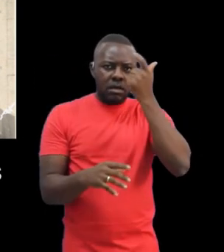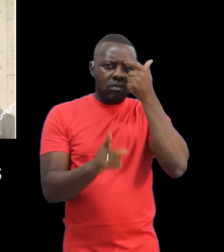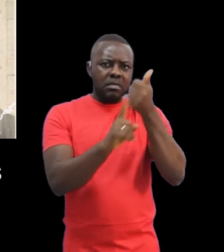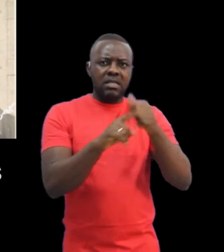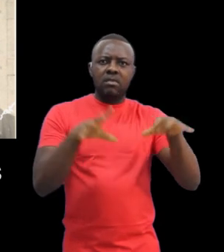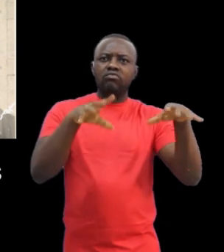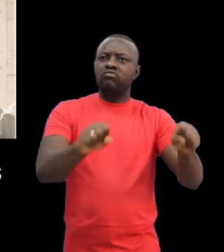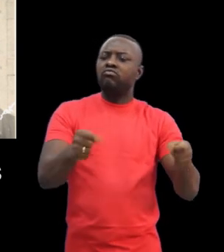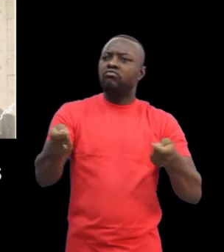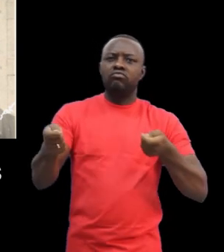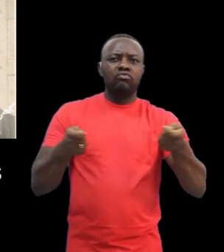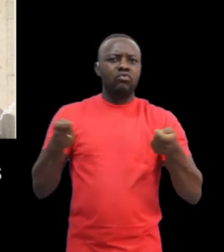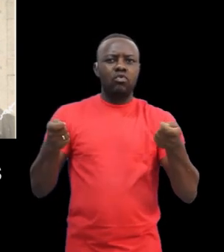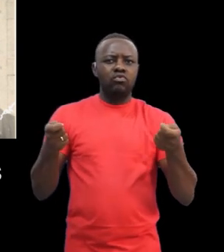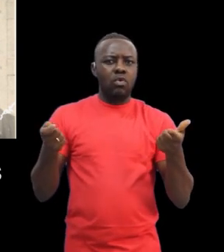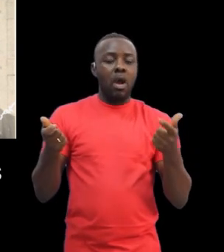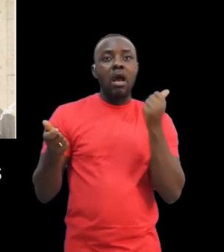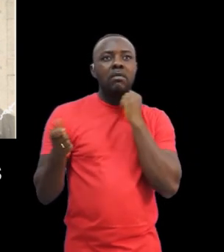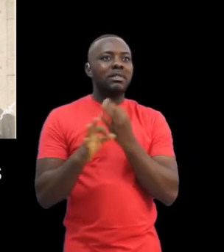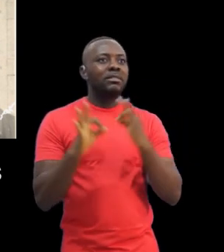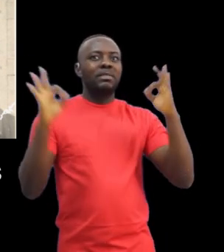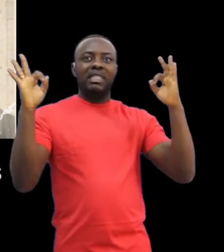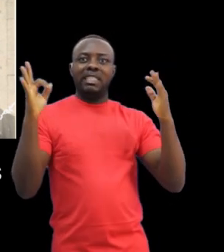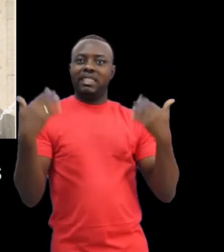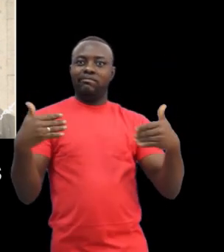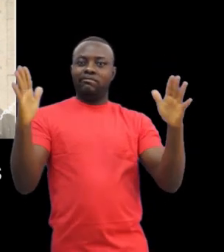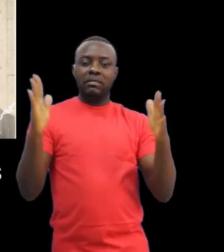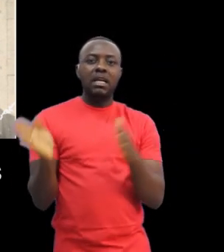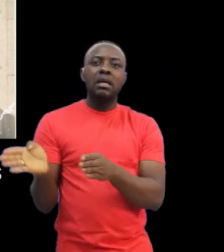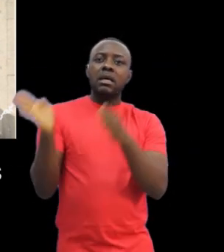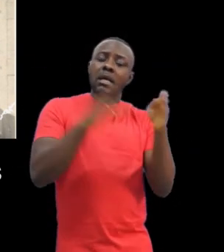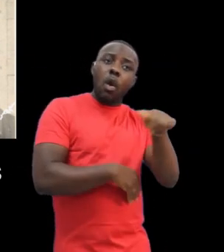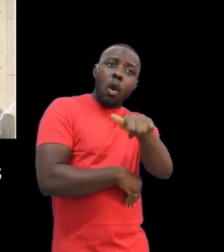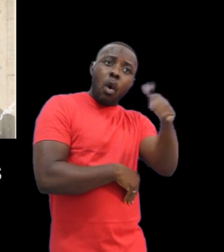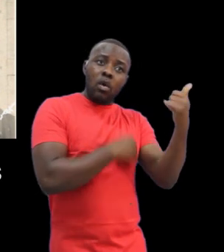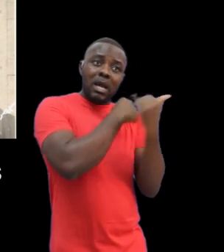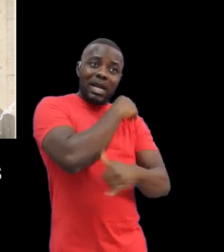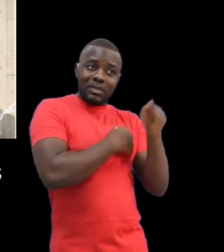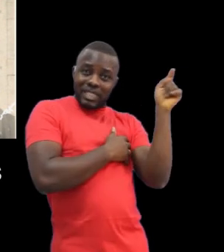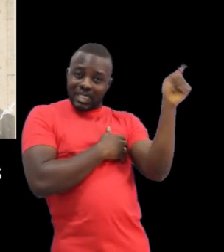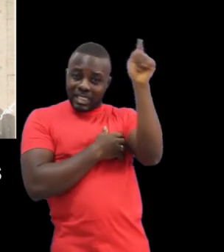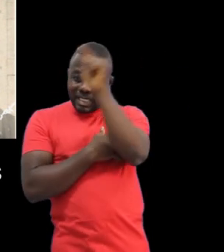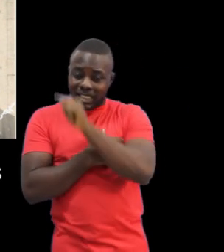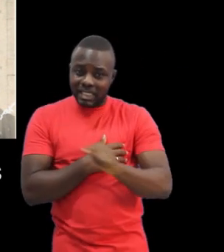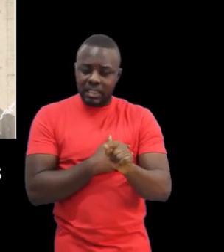Coast, he transferred his Mission School for the Deaf to host country governments, who demonstrated political will and financial capacity to deliver deaf